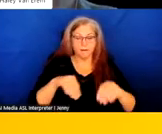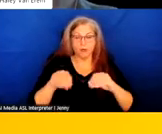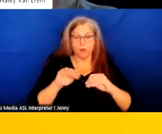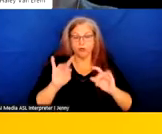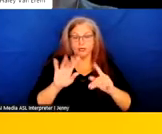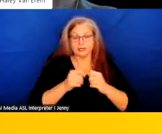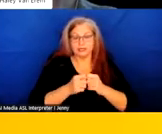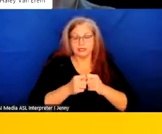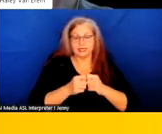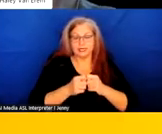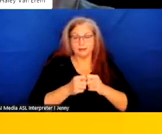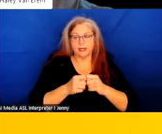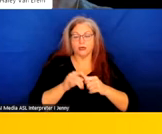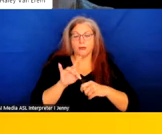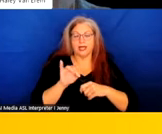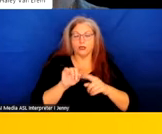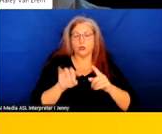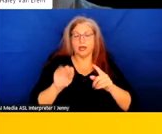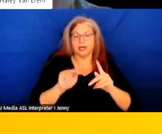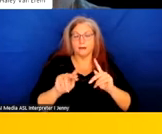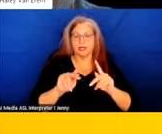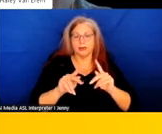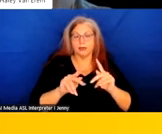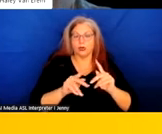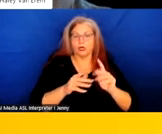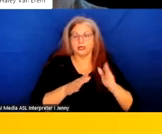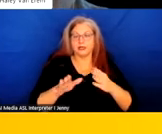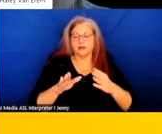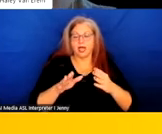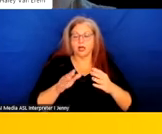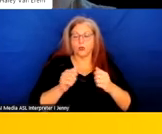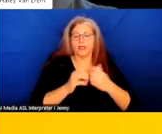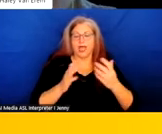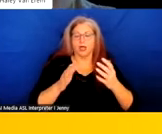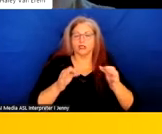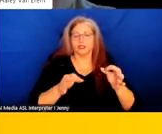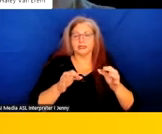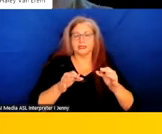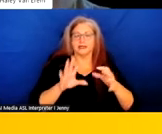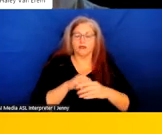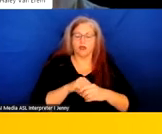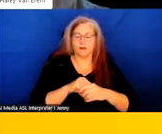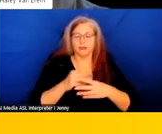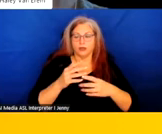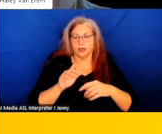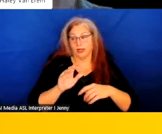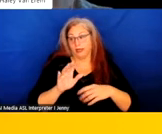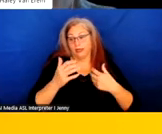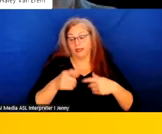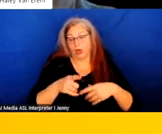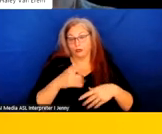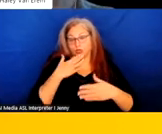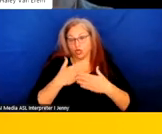teams were diverting 80 to 90% of people from the hospital in criminal justice involvement. So that was, you know, a good